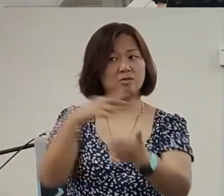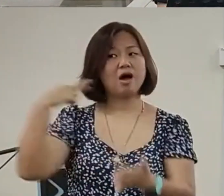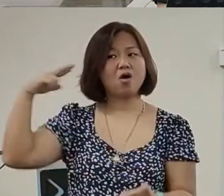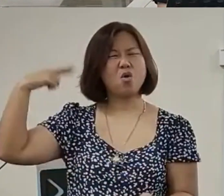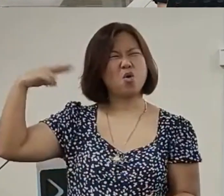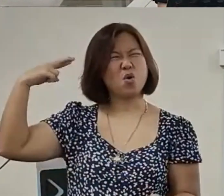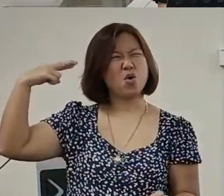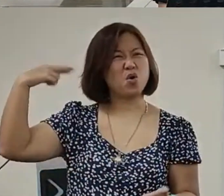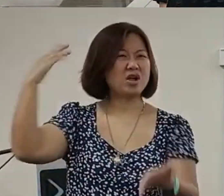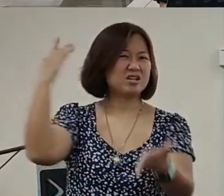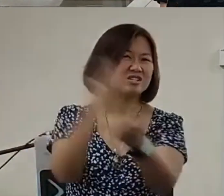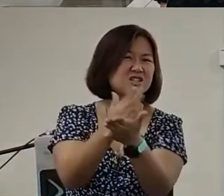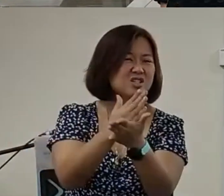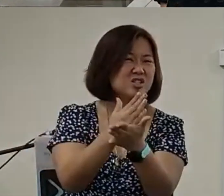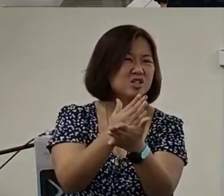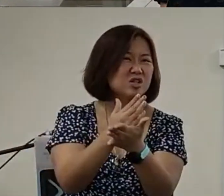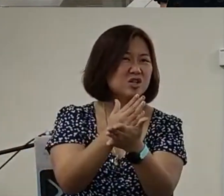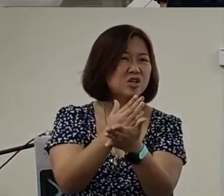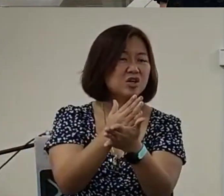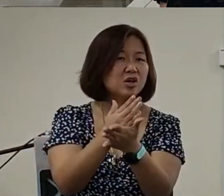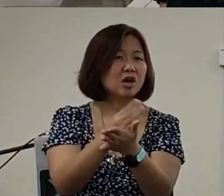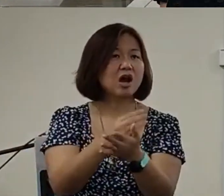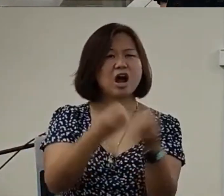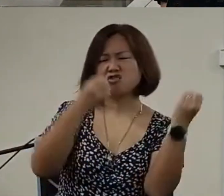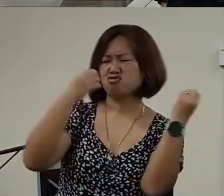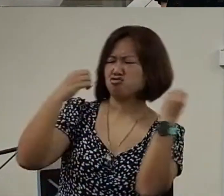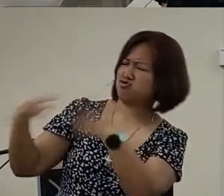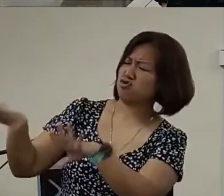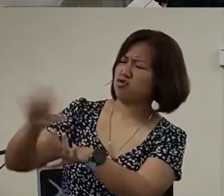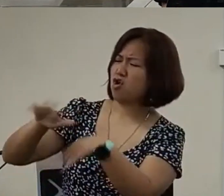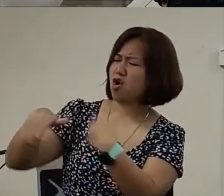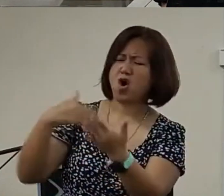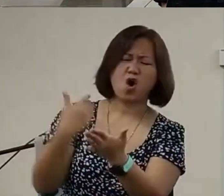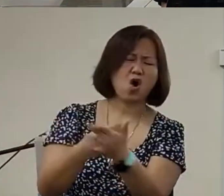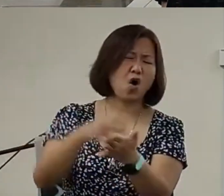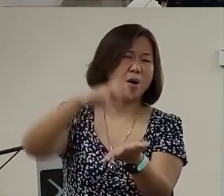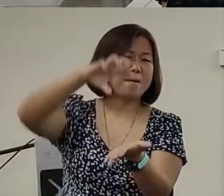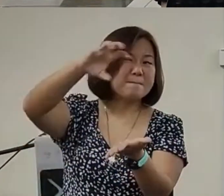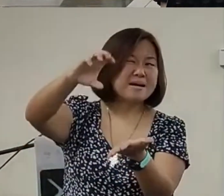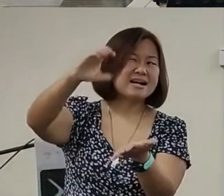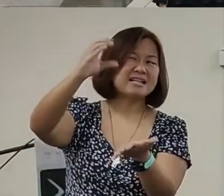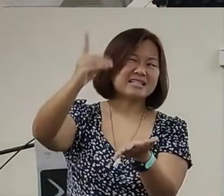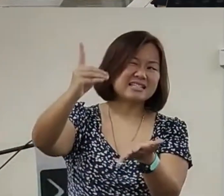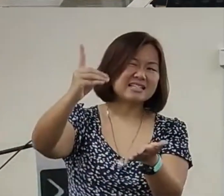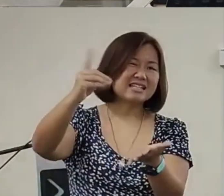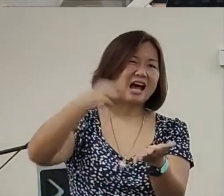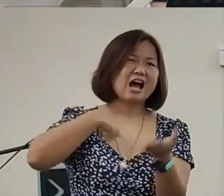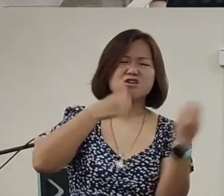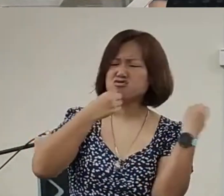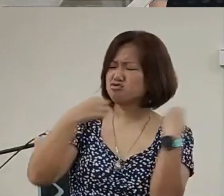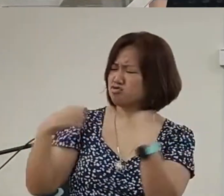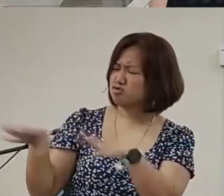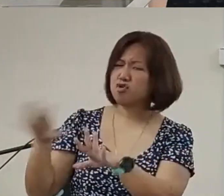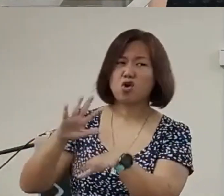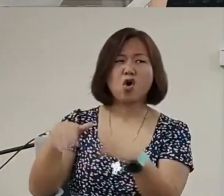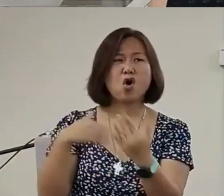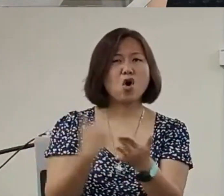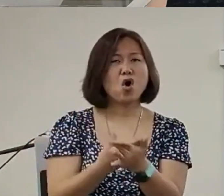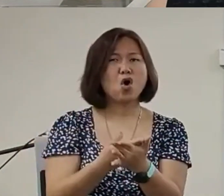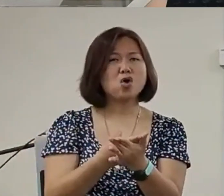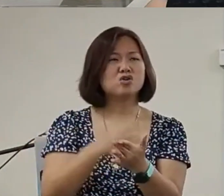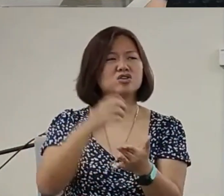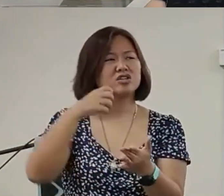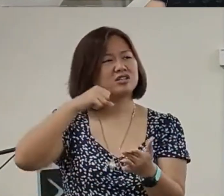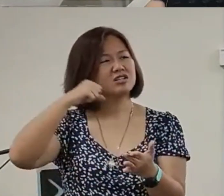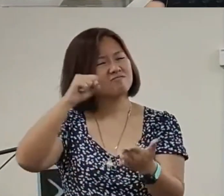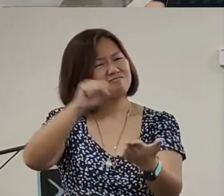supernaturally the Lord has changed my heart I threw away my poor Shilamah Jack CD I threw away everything I just I have no time for